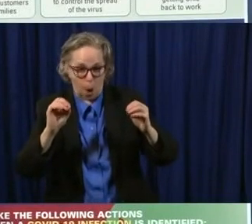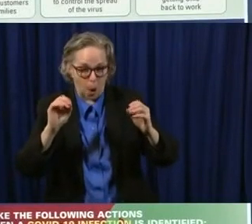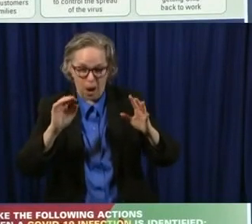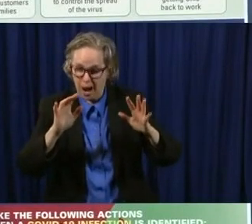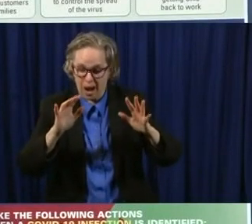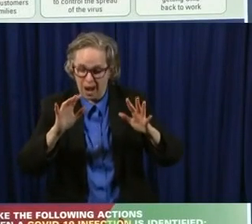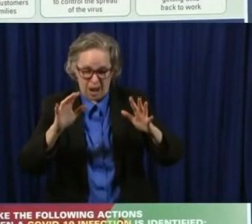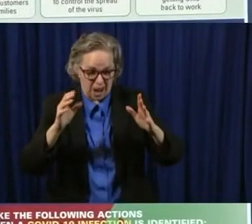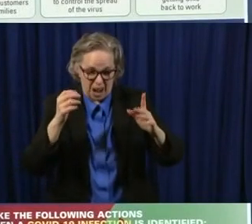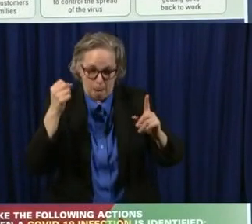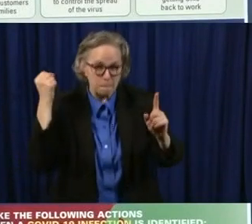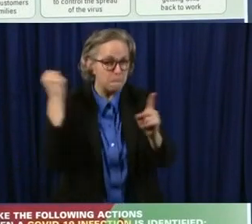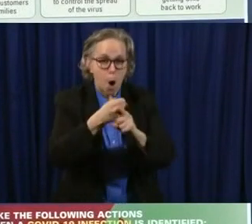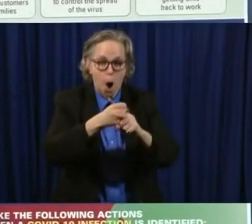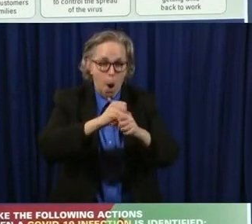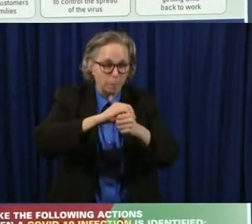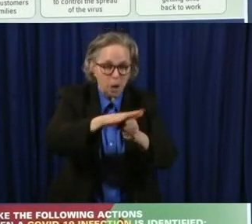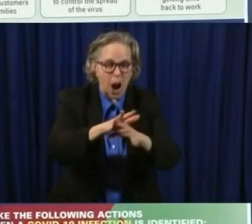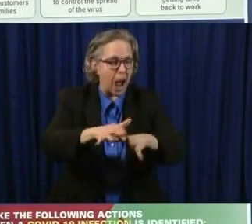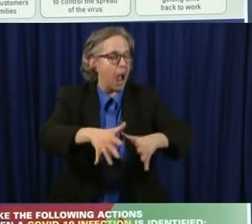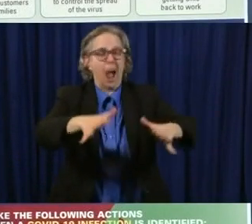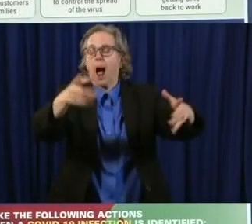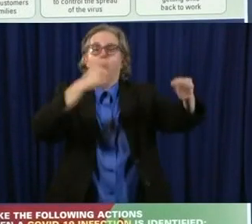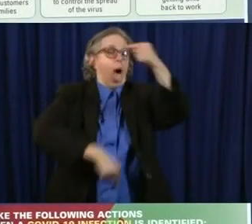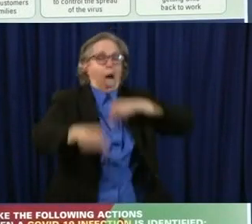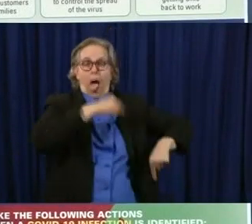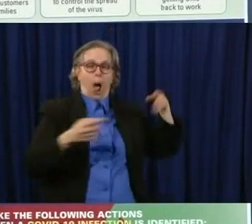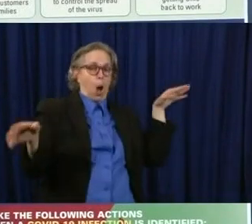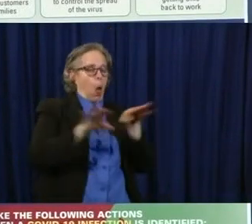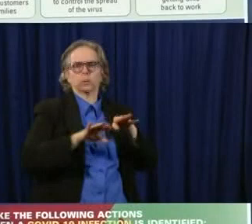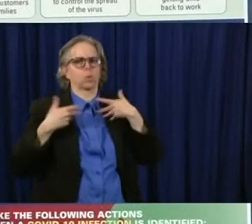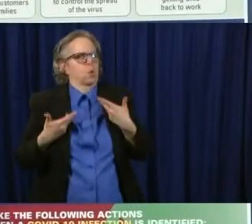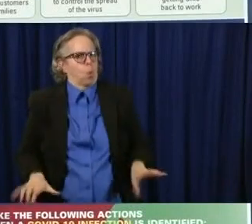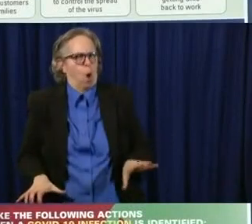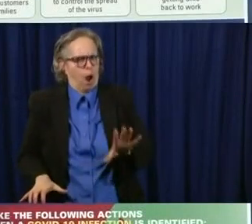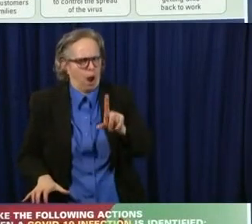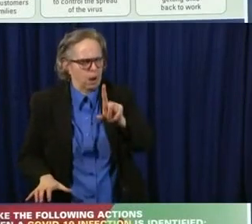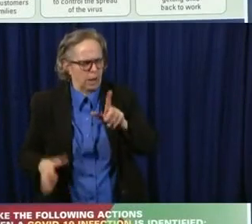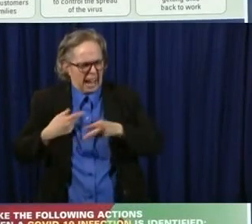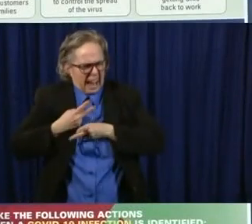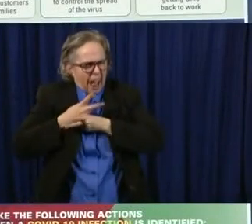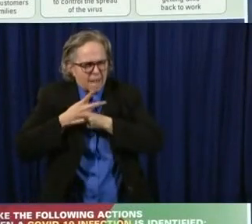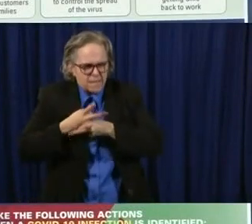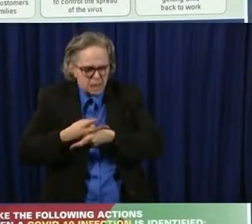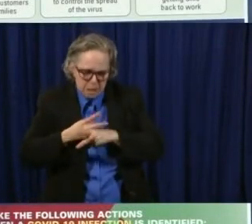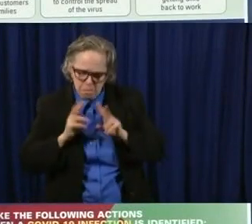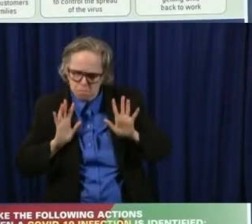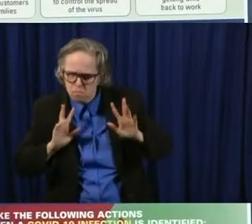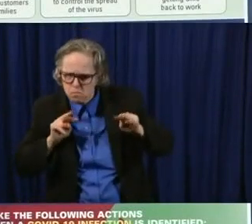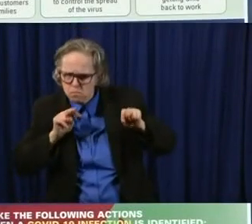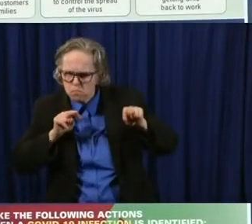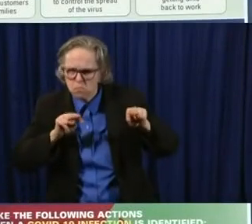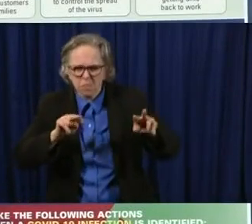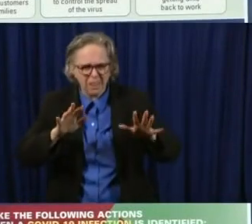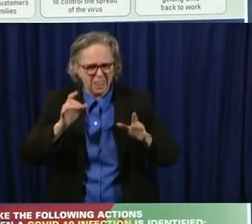me this and average citizens tell me this. We don't want to go back. You know, we don't want to open things up and then have to fall back. We don't want to see a huge